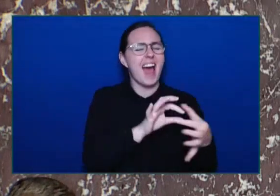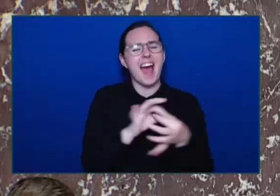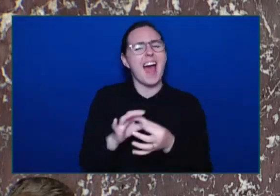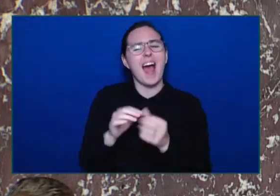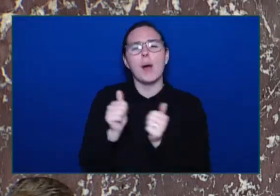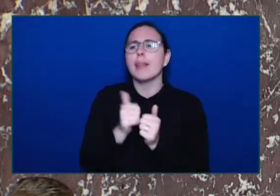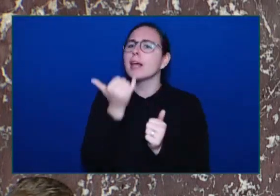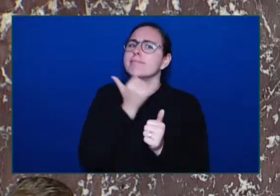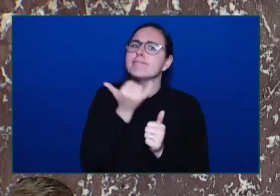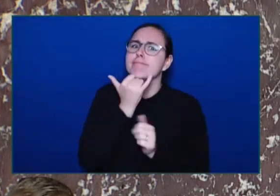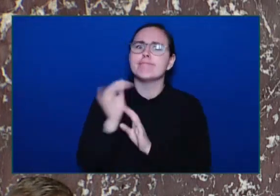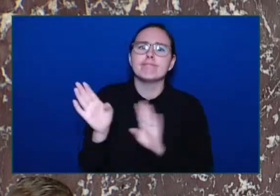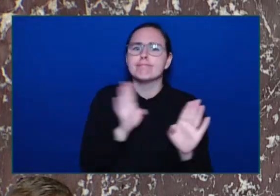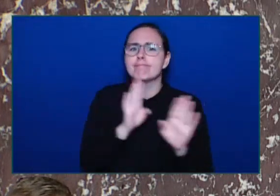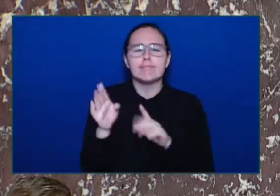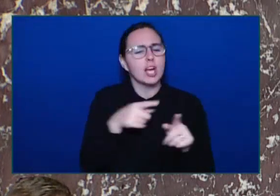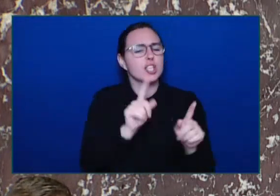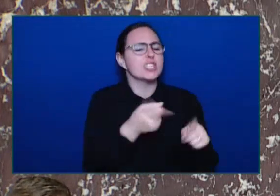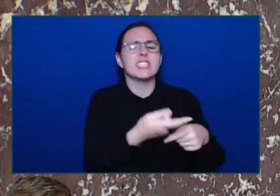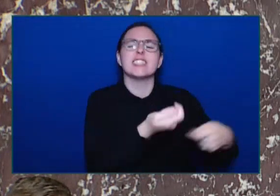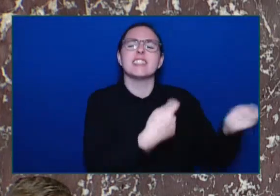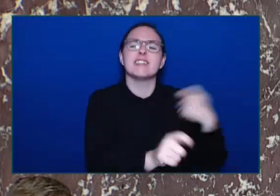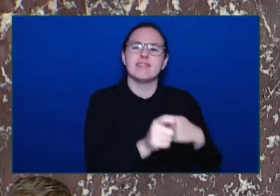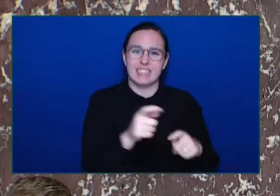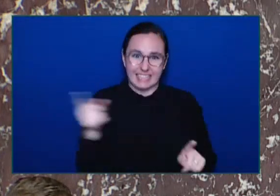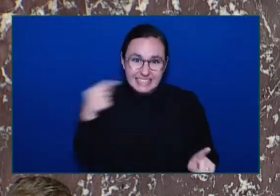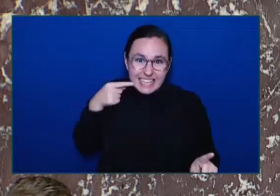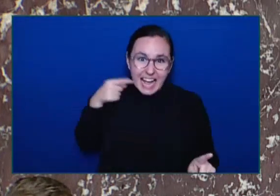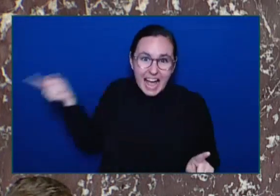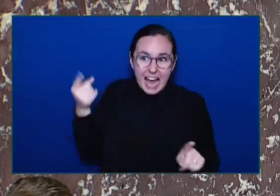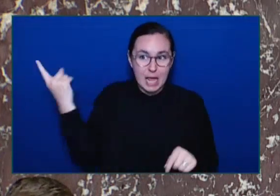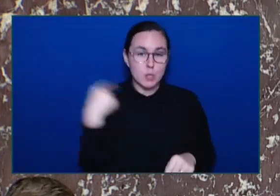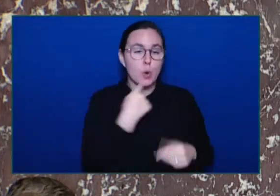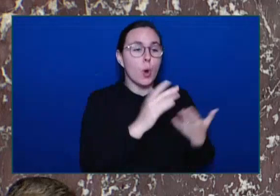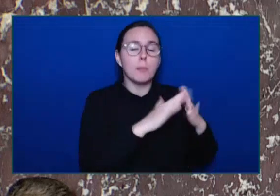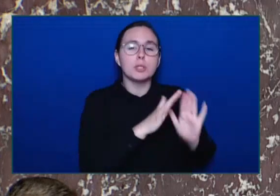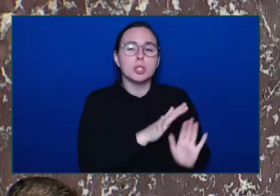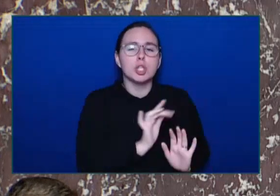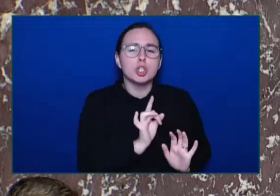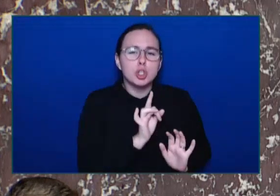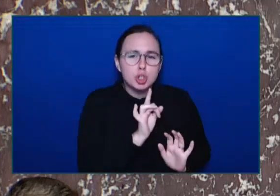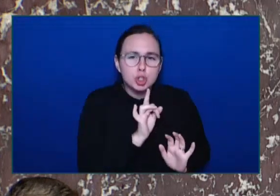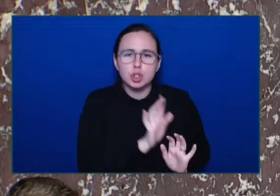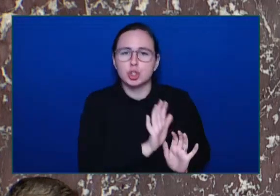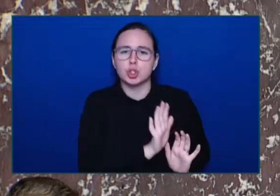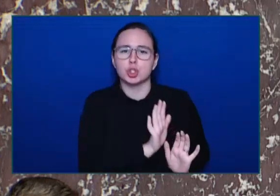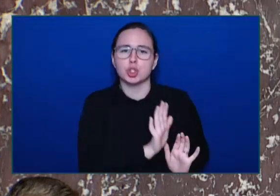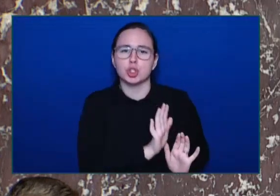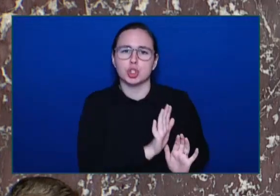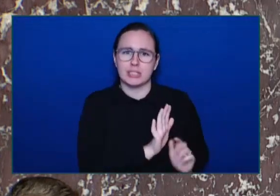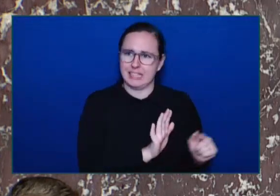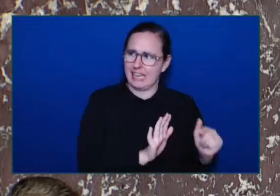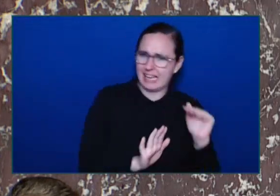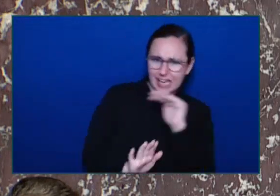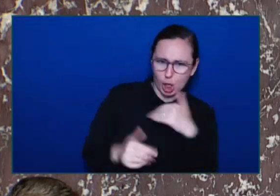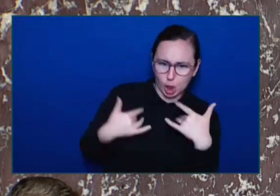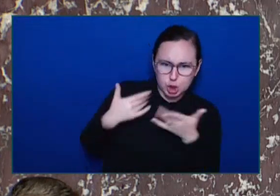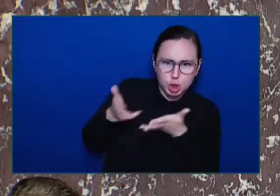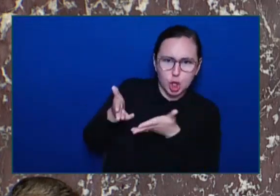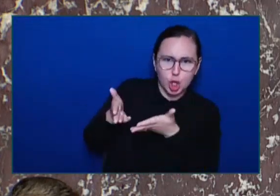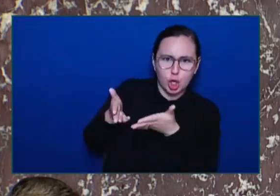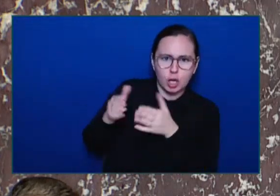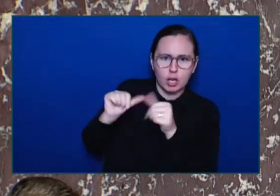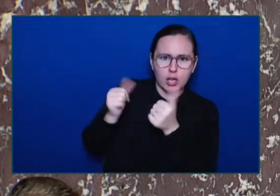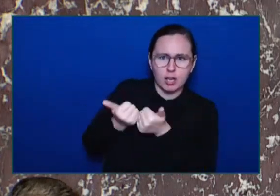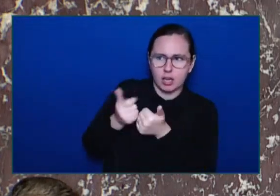a neighbourhood For having concerns about BC housing in their neighbourhood Fit the narrative to whatever this Premier needed For that day and time Mr.